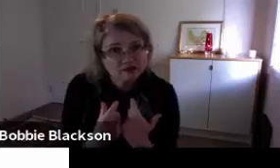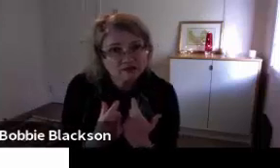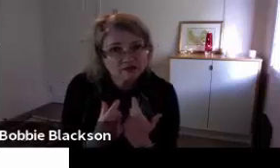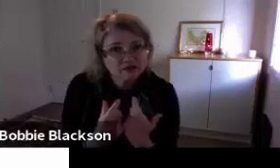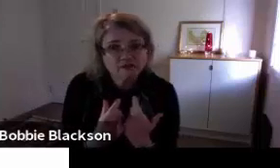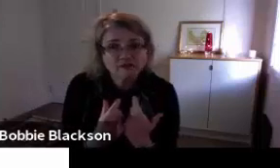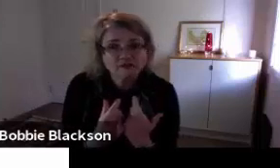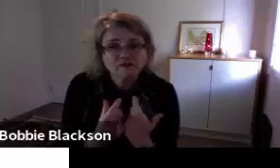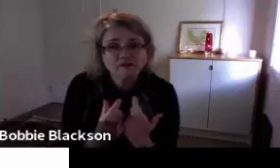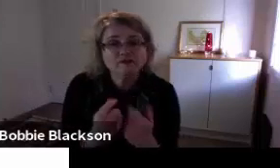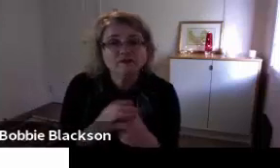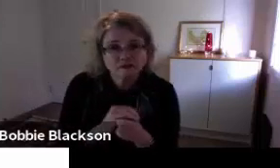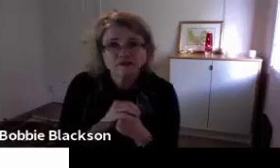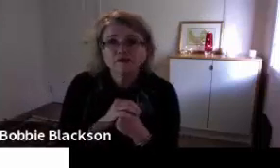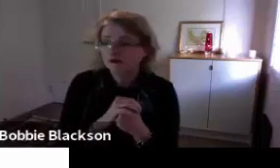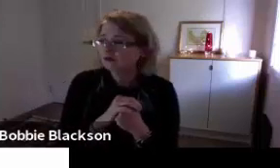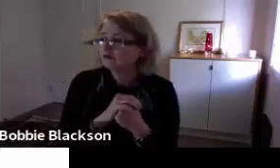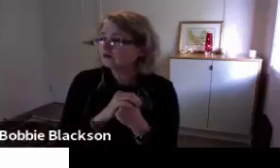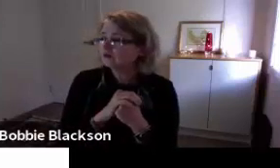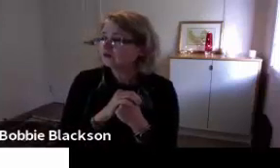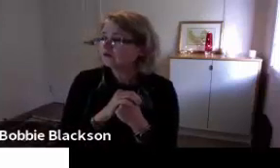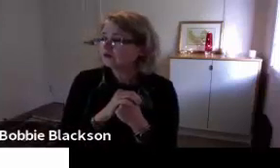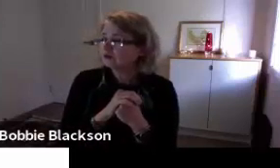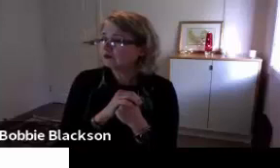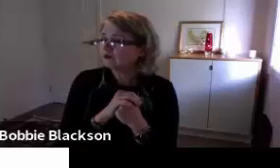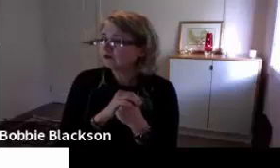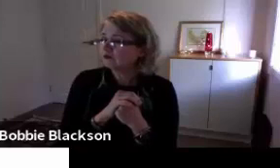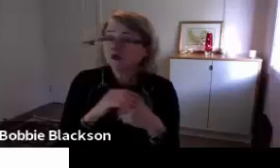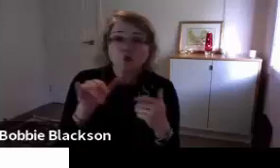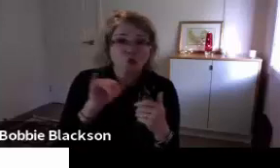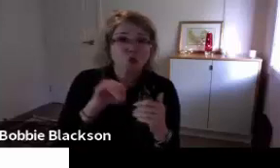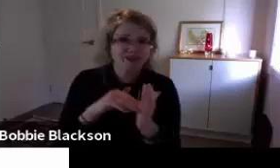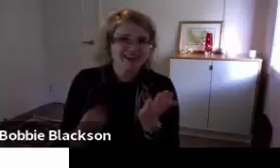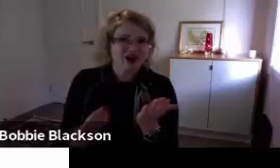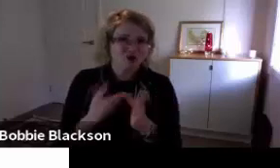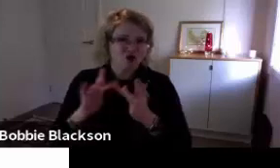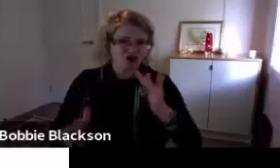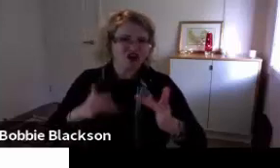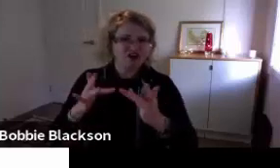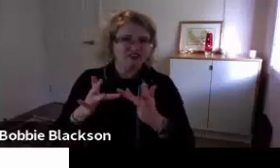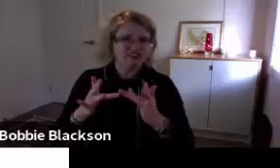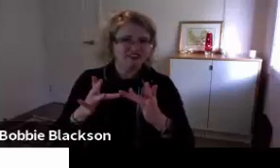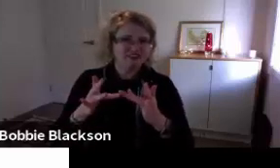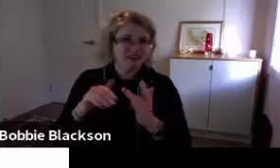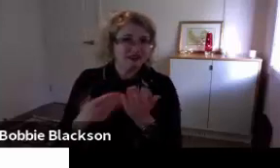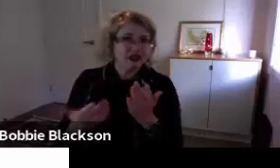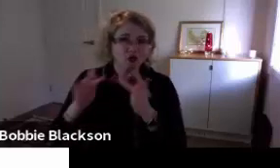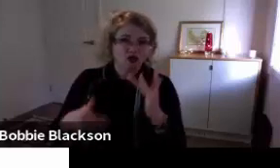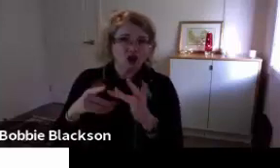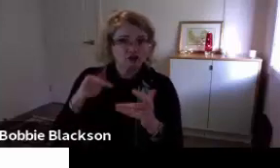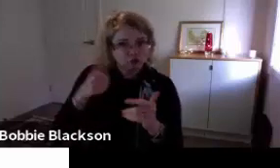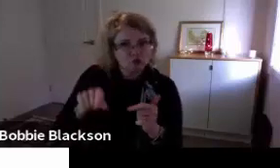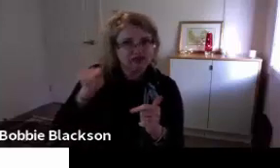for the students and the interpreters so they can access information like class resources and do the